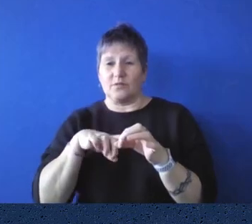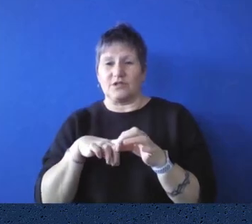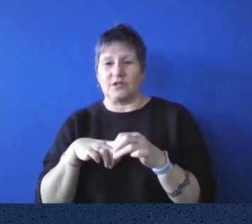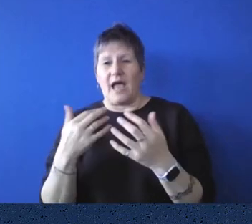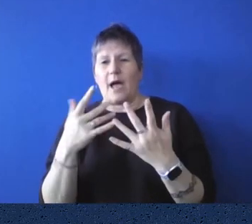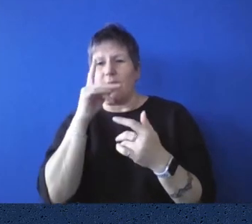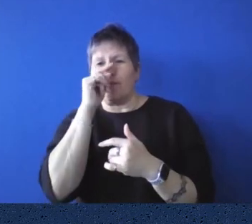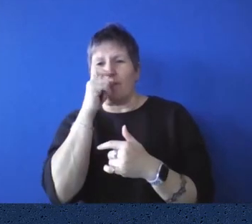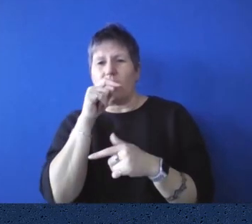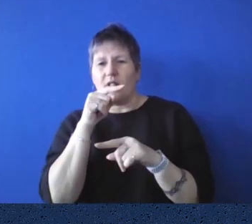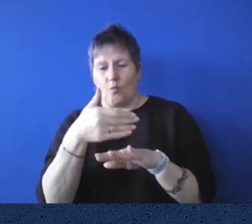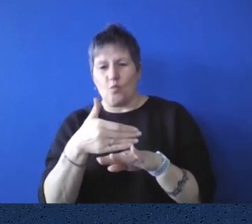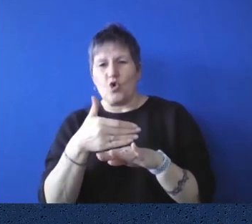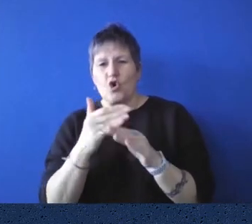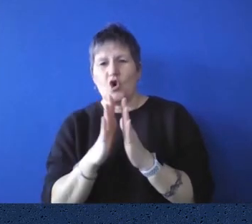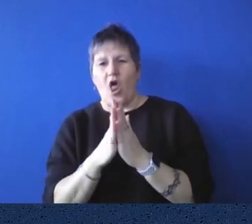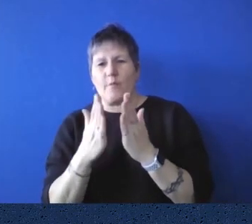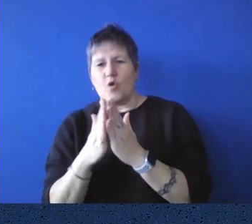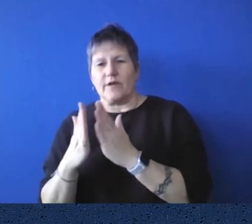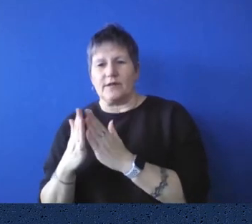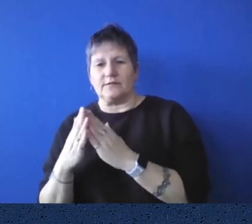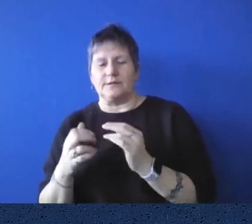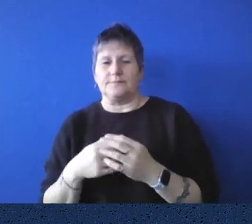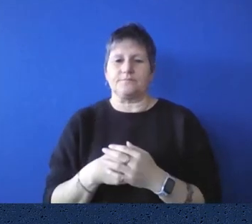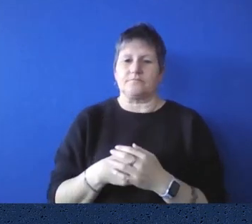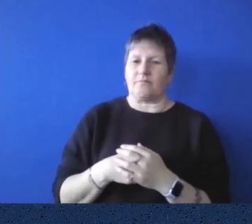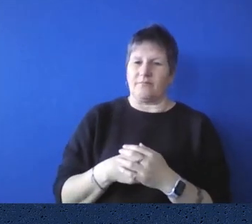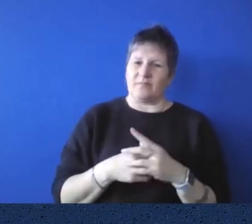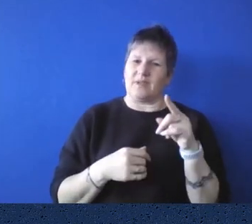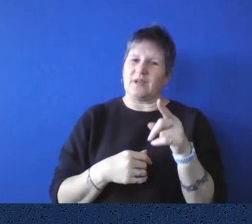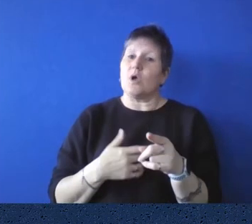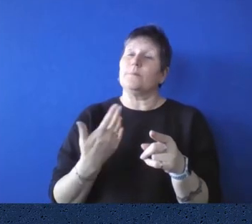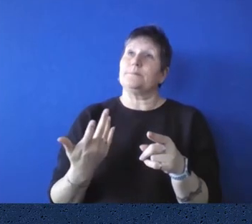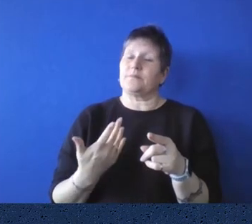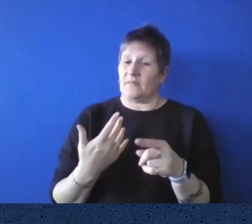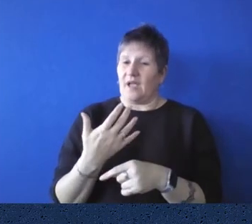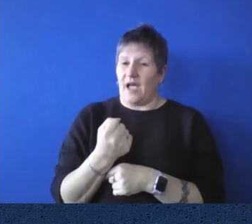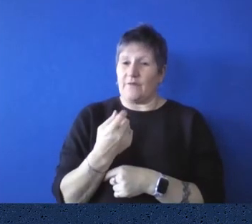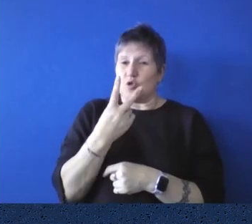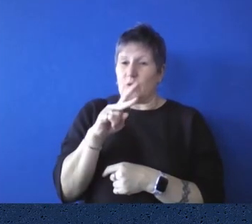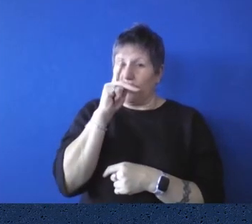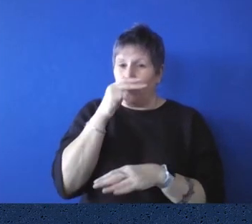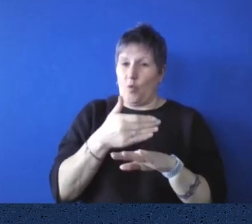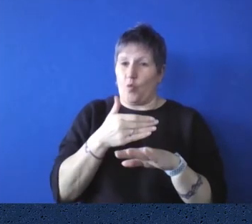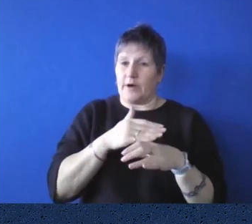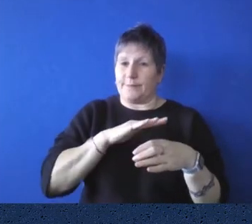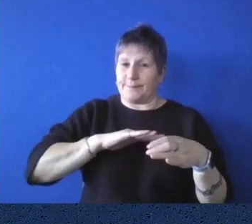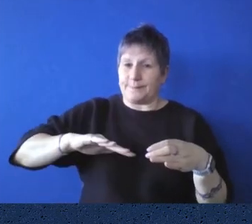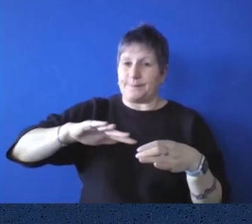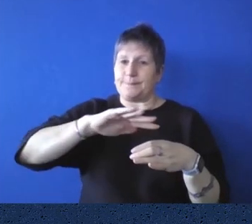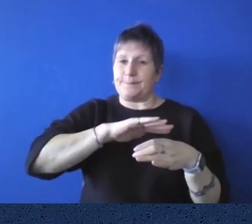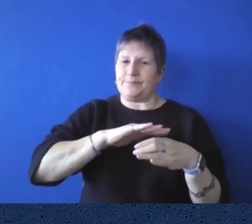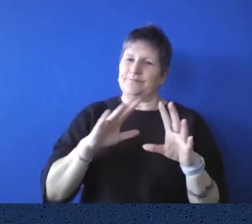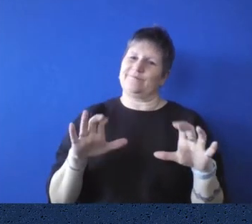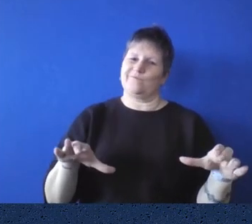You've got a range of skills. got, um, we've got about 20 people in the unit, including myself and well, and there's,